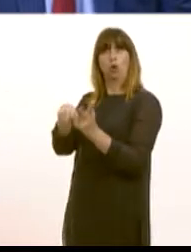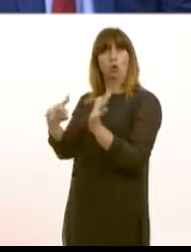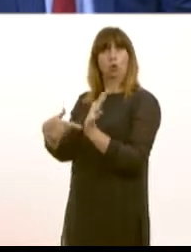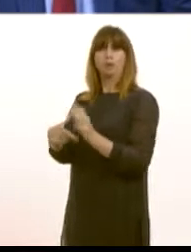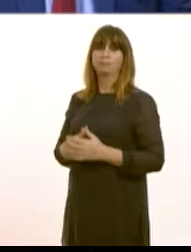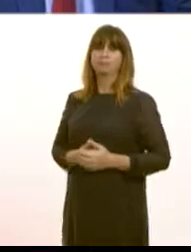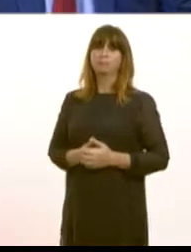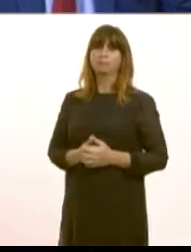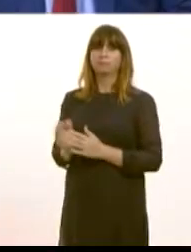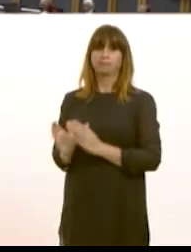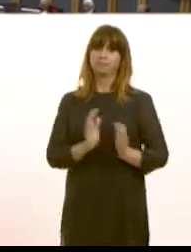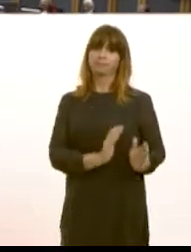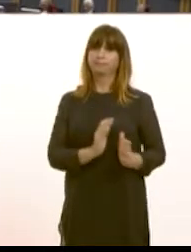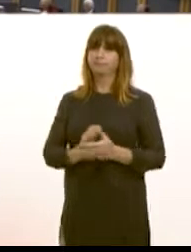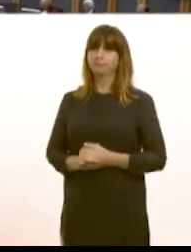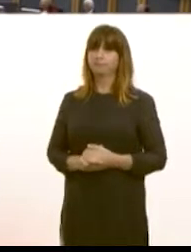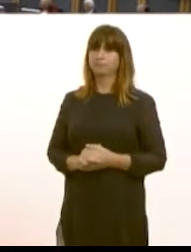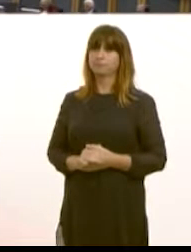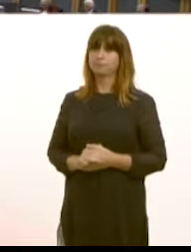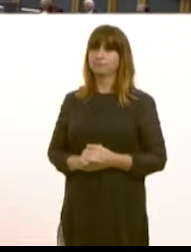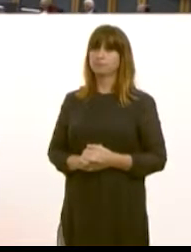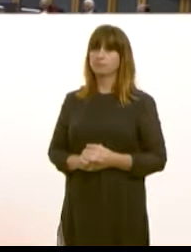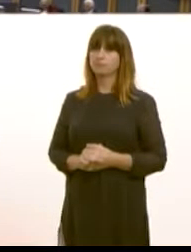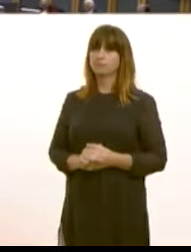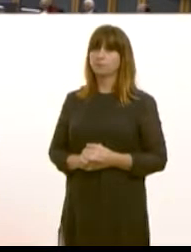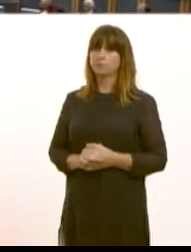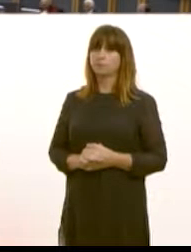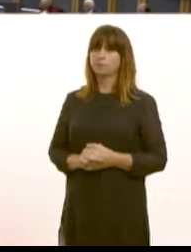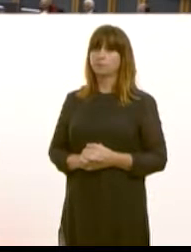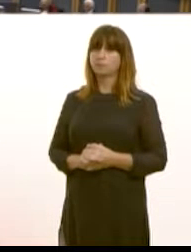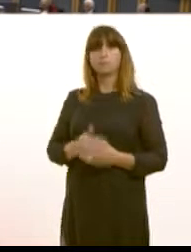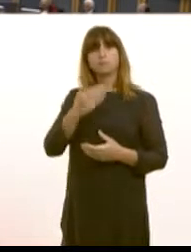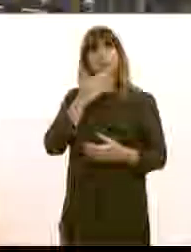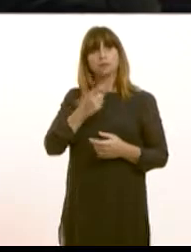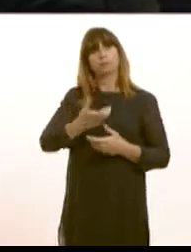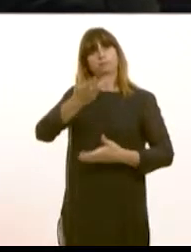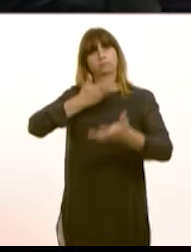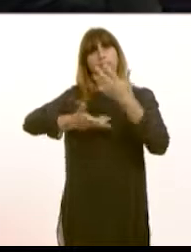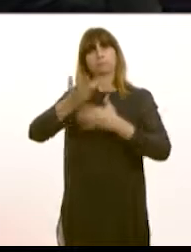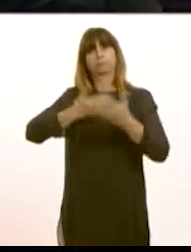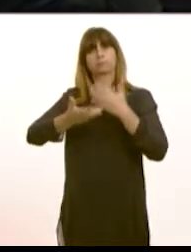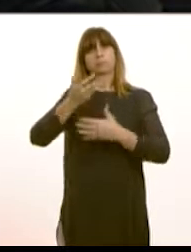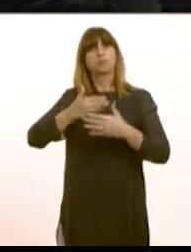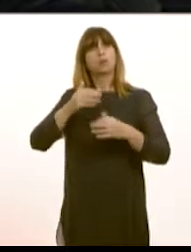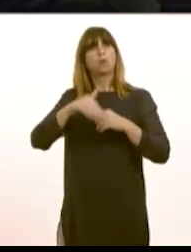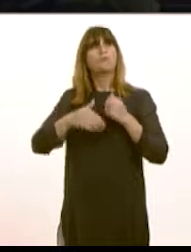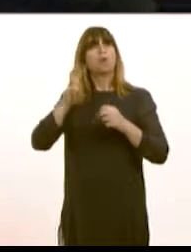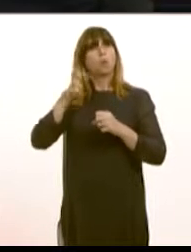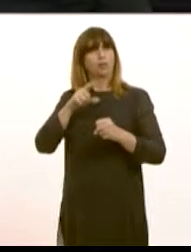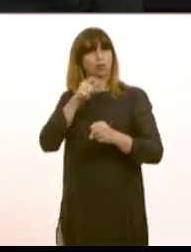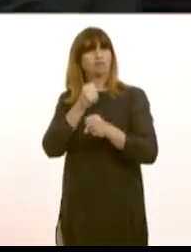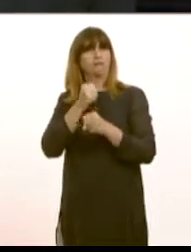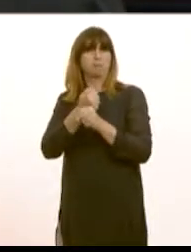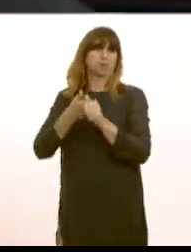Question two, Bethan Jenkins. The Minister, could you give us information on the support the Welsh Government has given to the steel